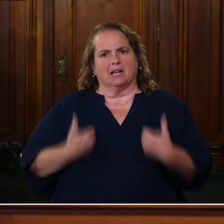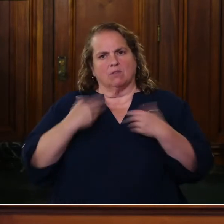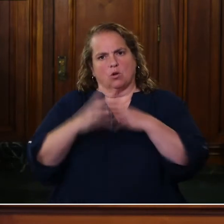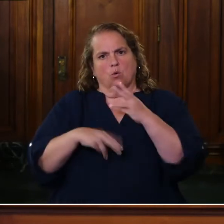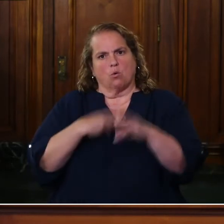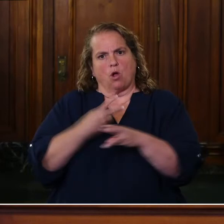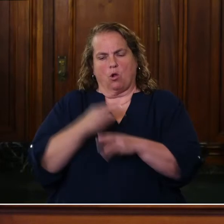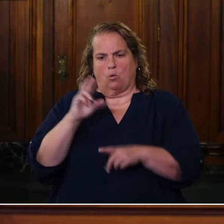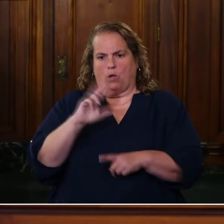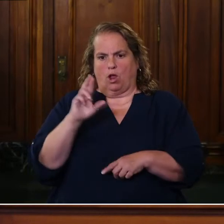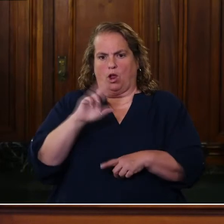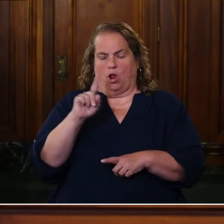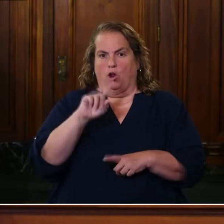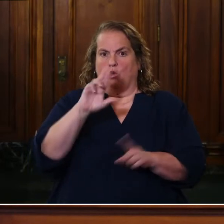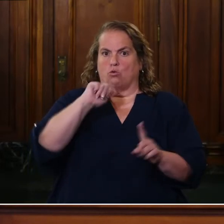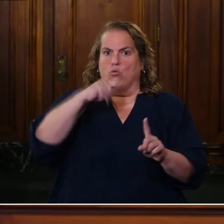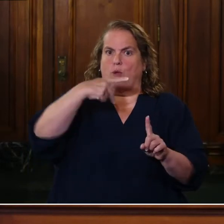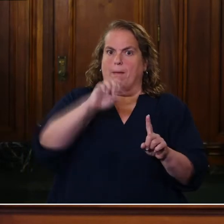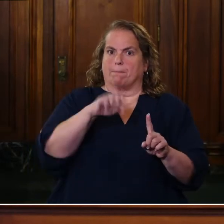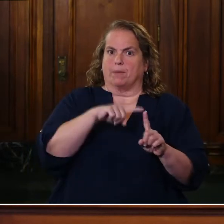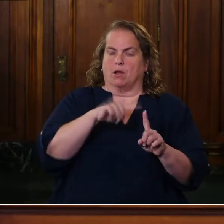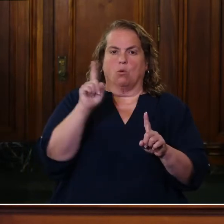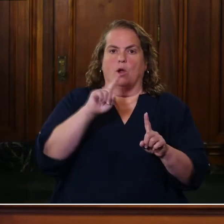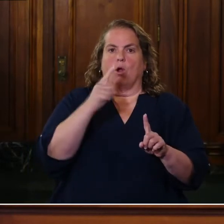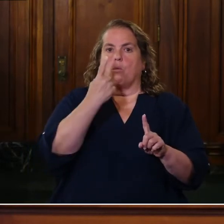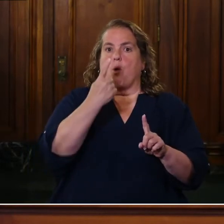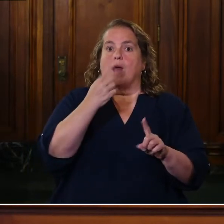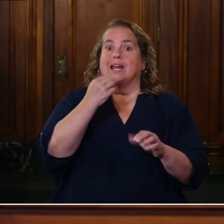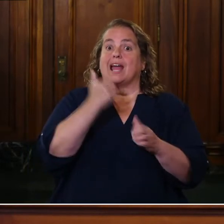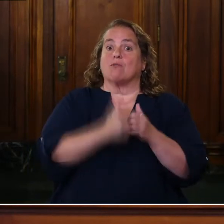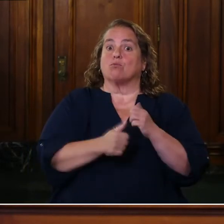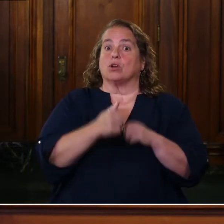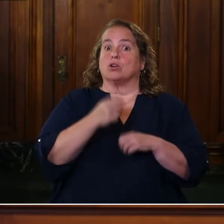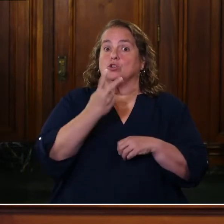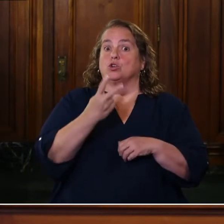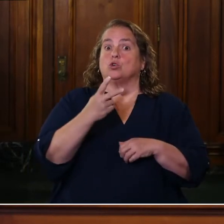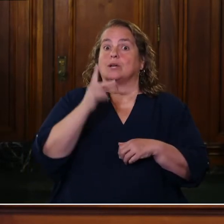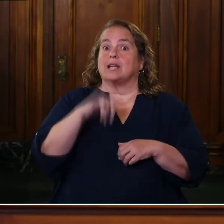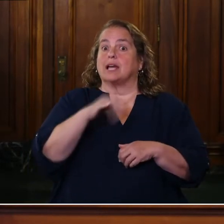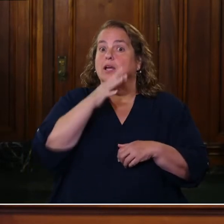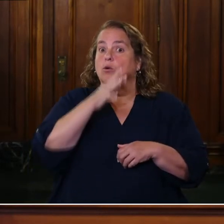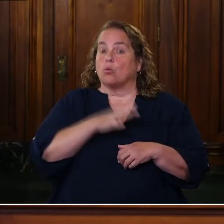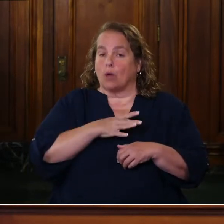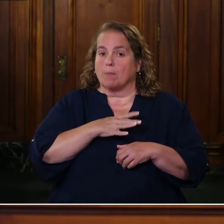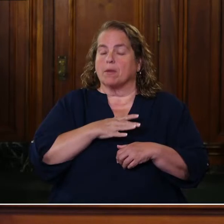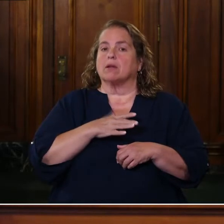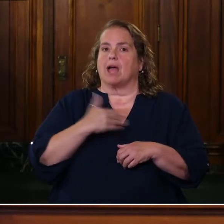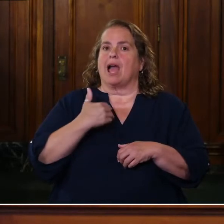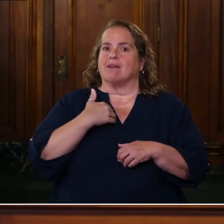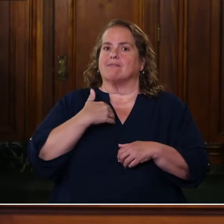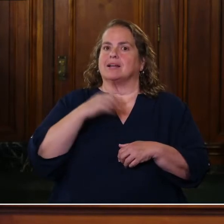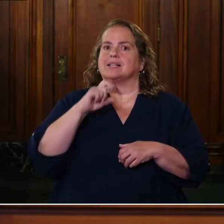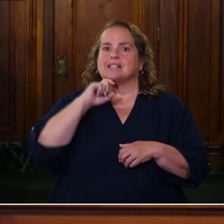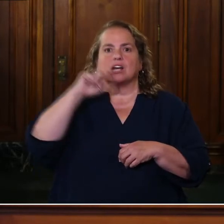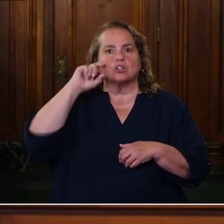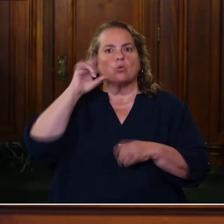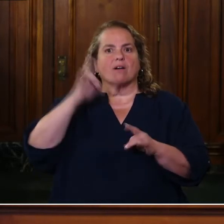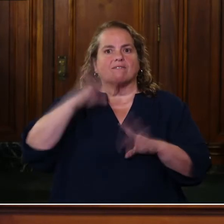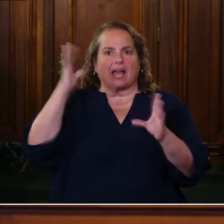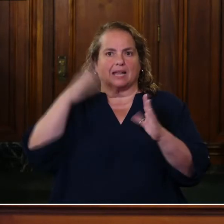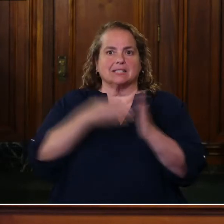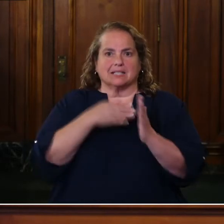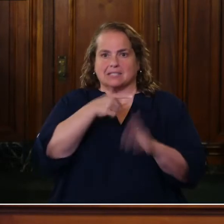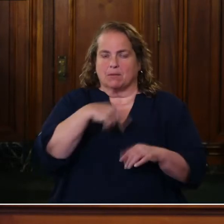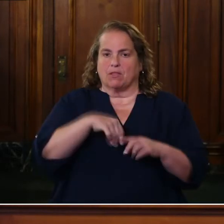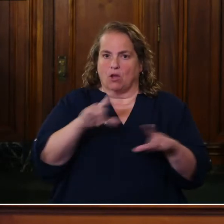where nearly one in every two Kentucky women face some form of sexual violence in their lifetime. Unacceptable.